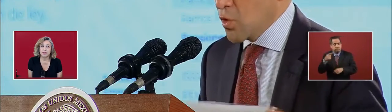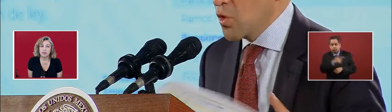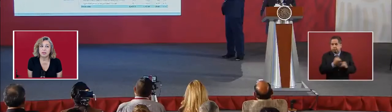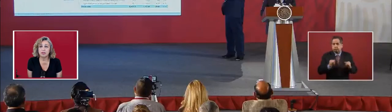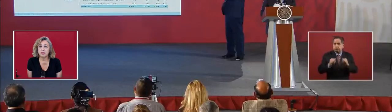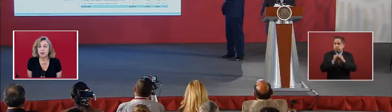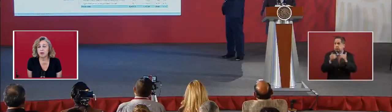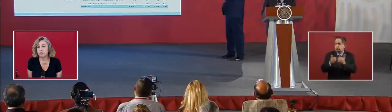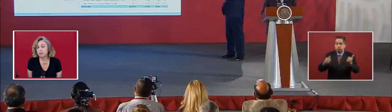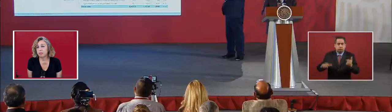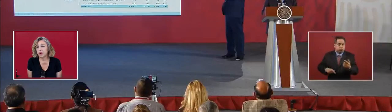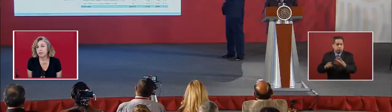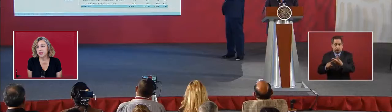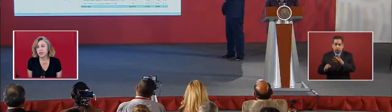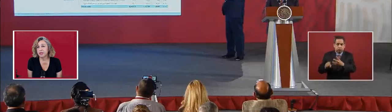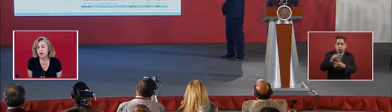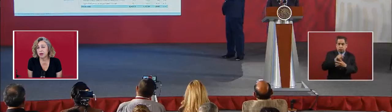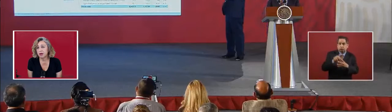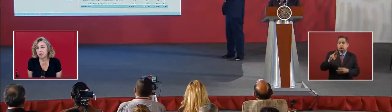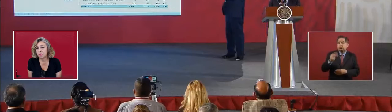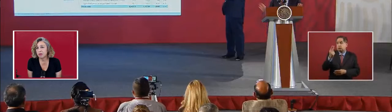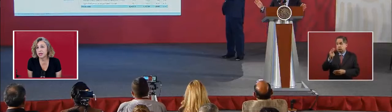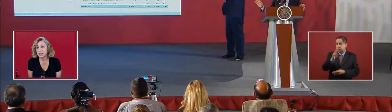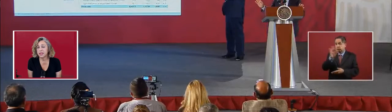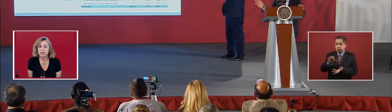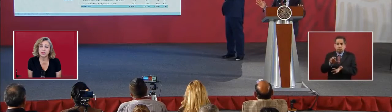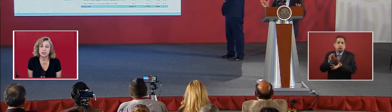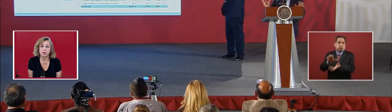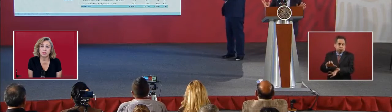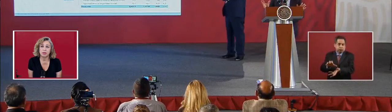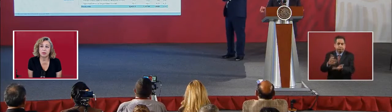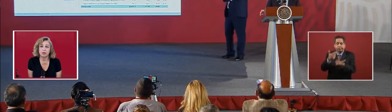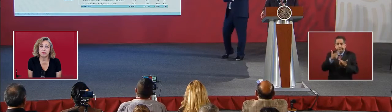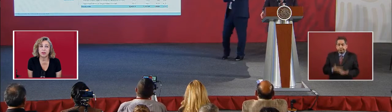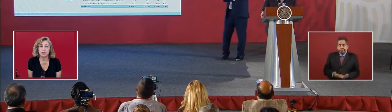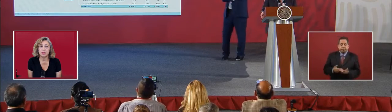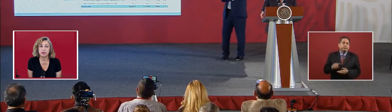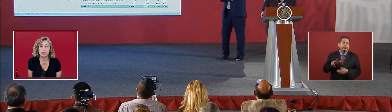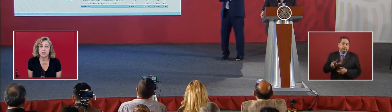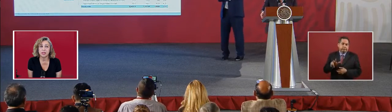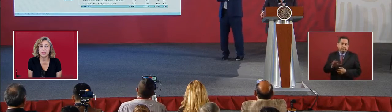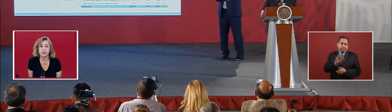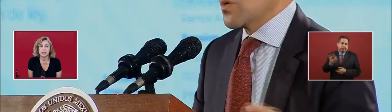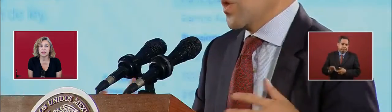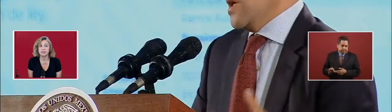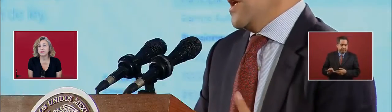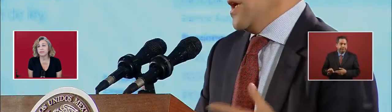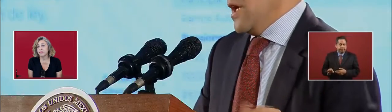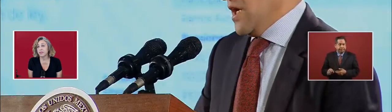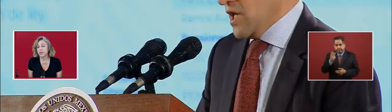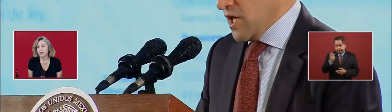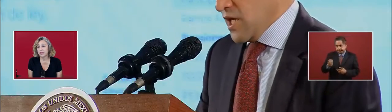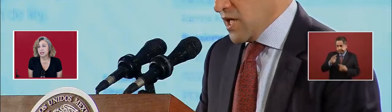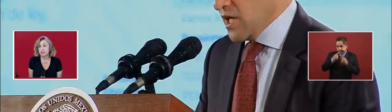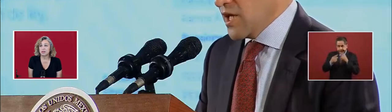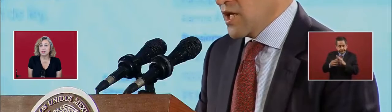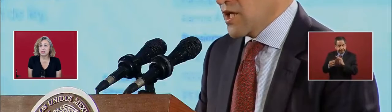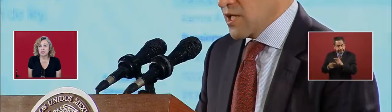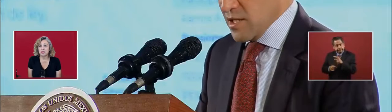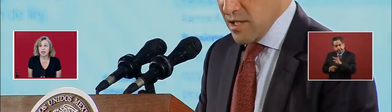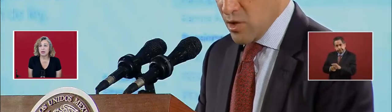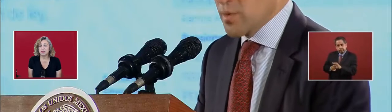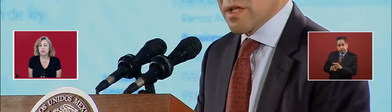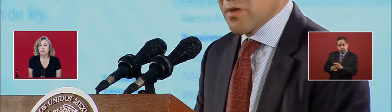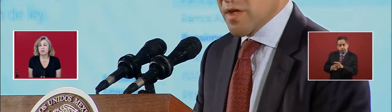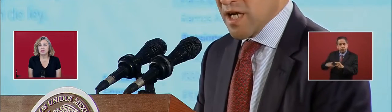Or they have to go to private organizations or federal organizations. So